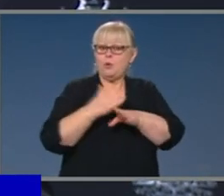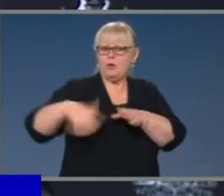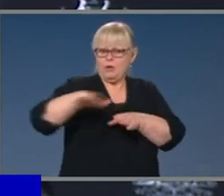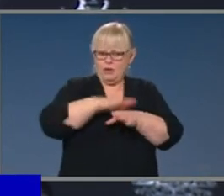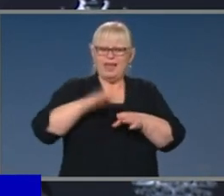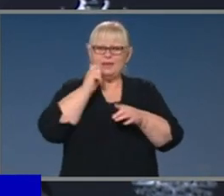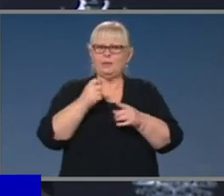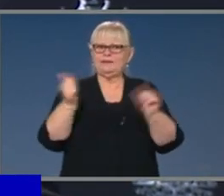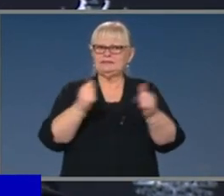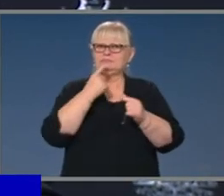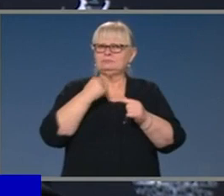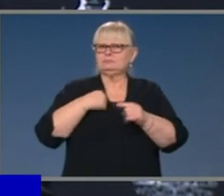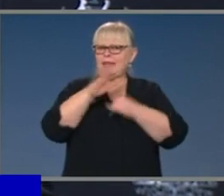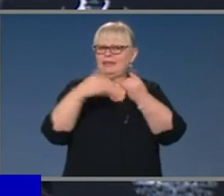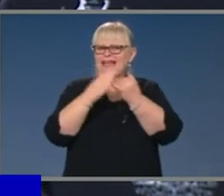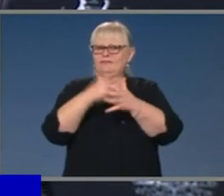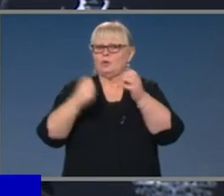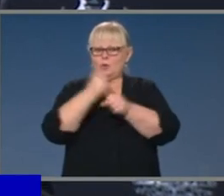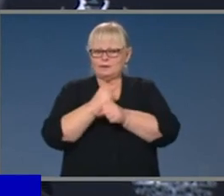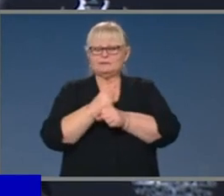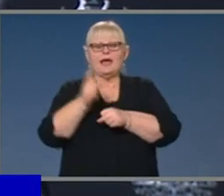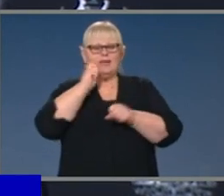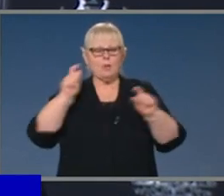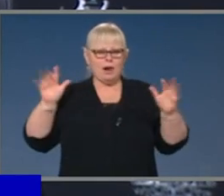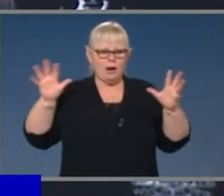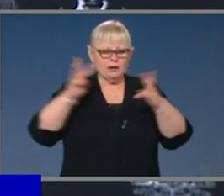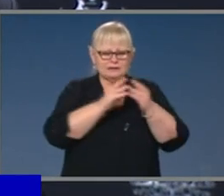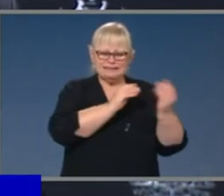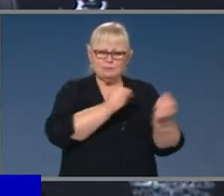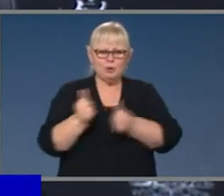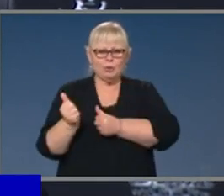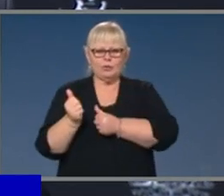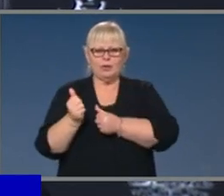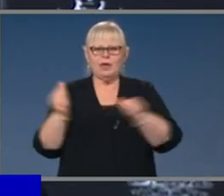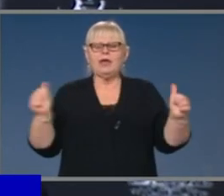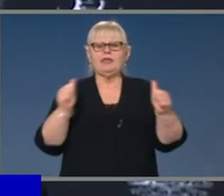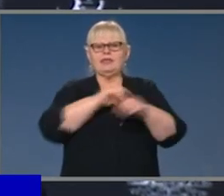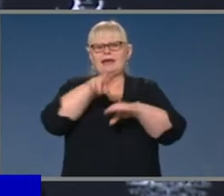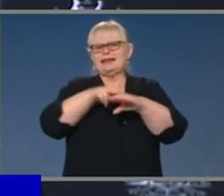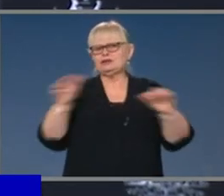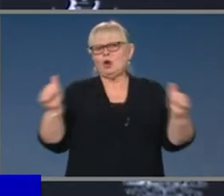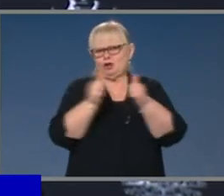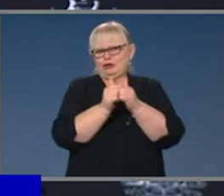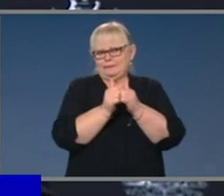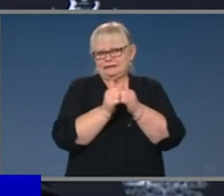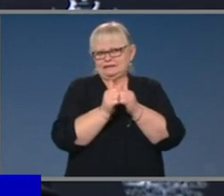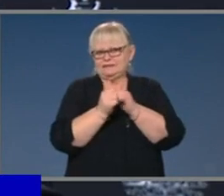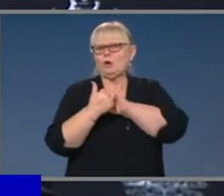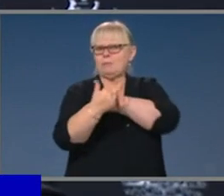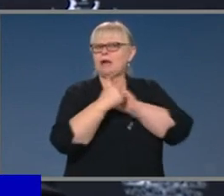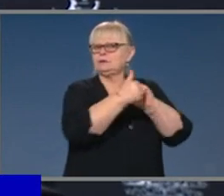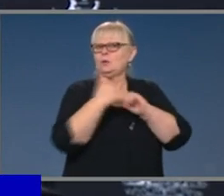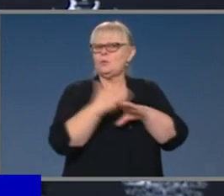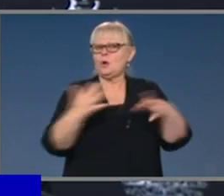August on consolidating and rationalising the national partnership agreements. And in addition to that,